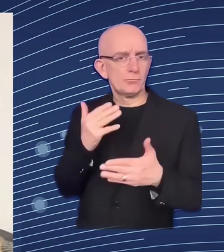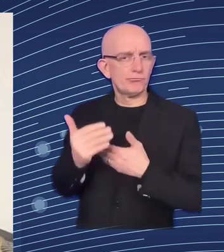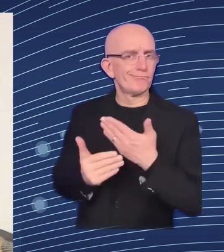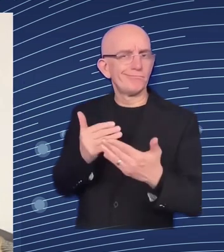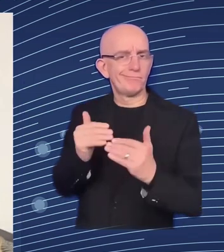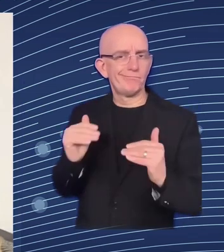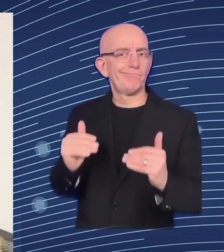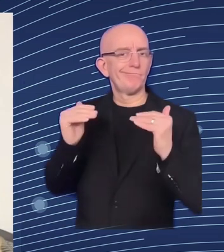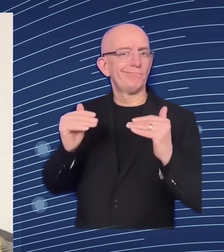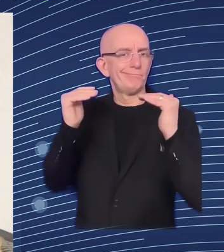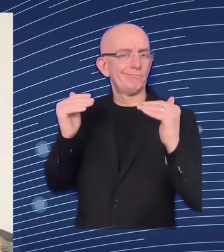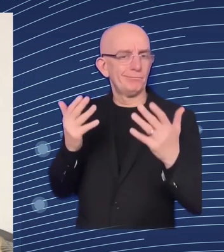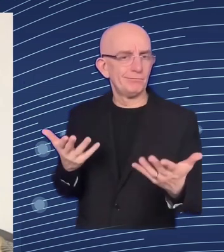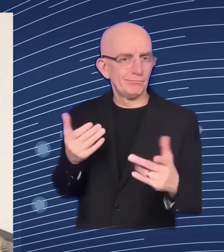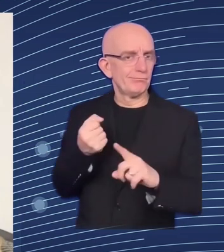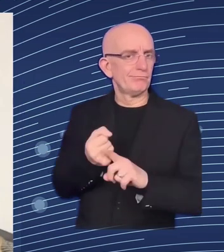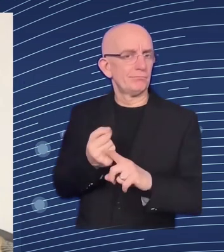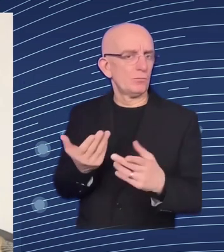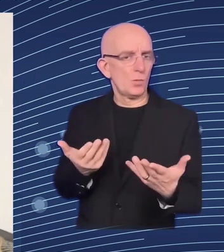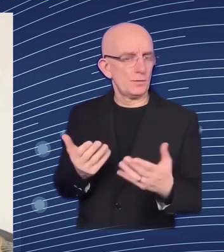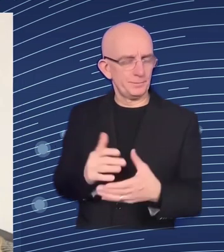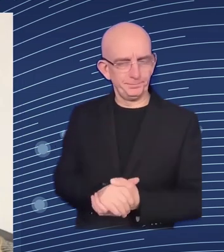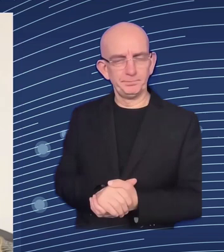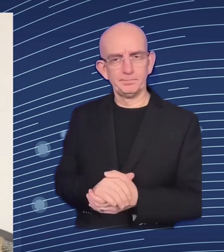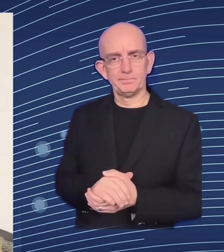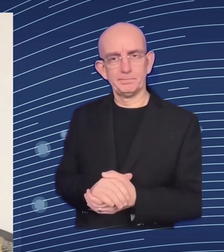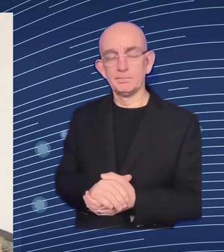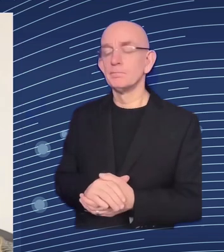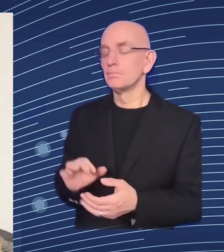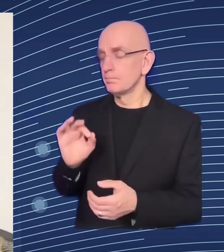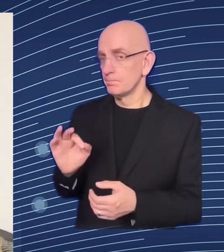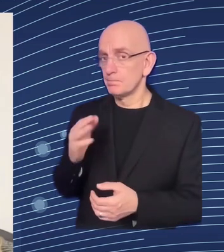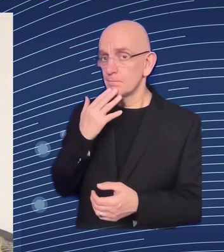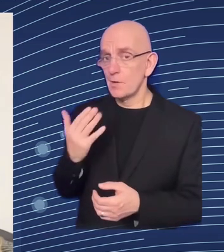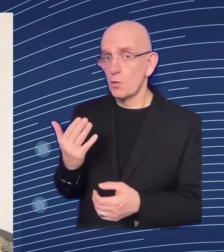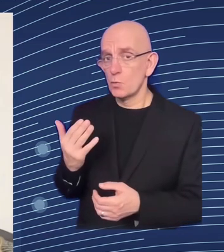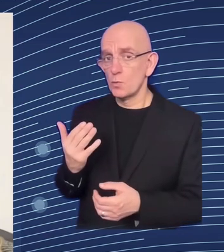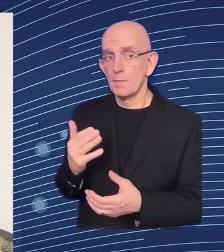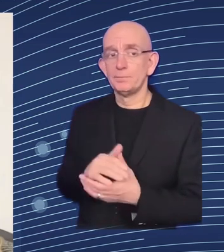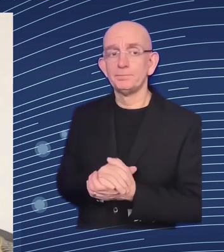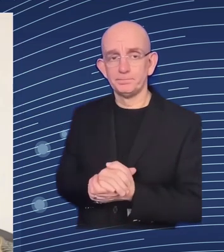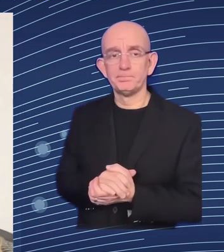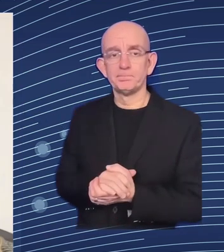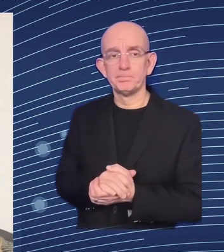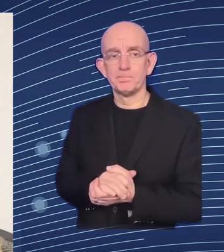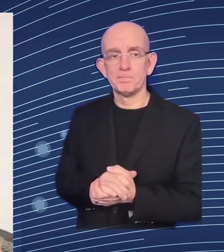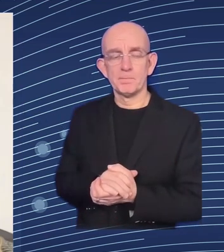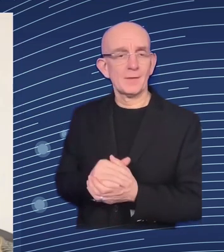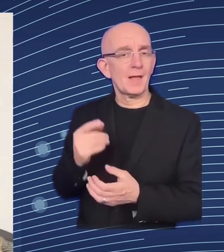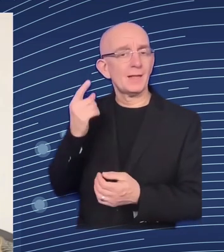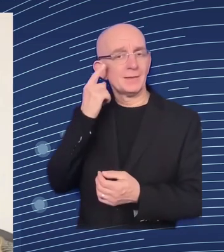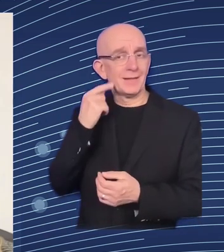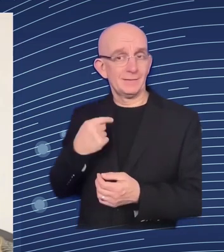conversation very clearly demonstrates the alignment of our um objectives that we all agree on the importance of um